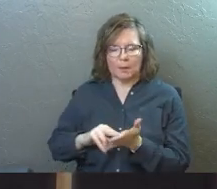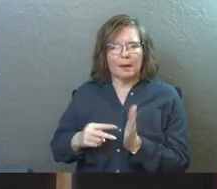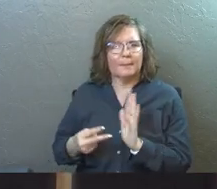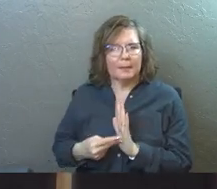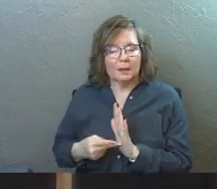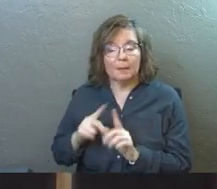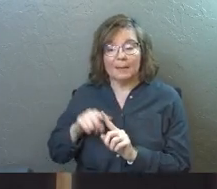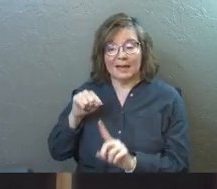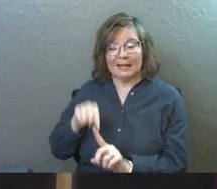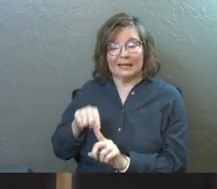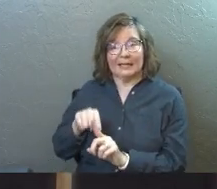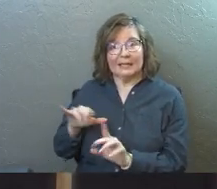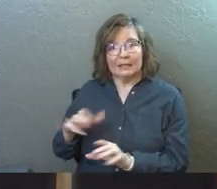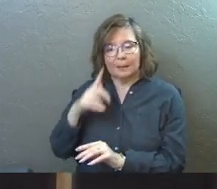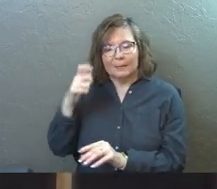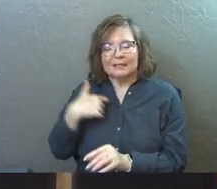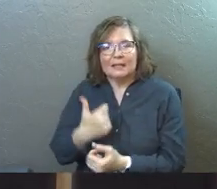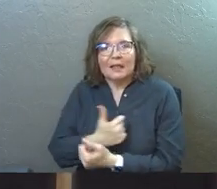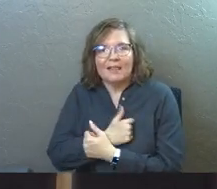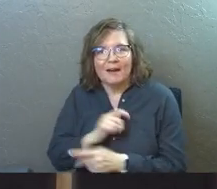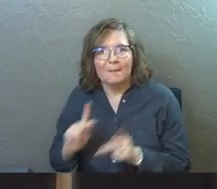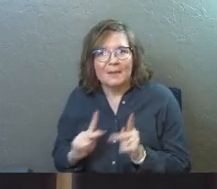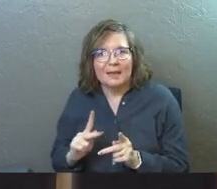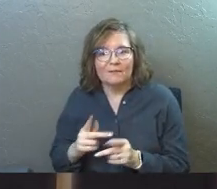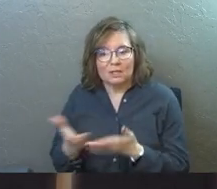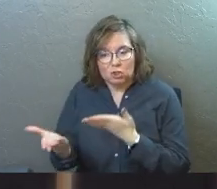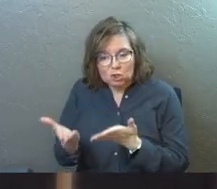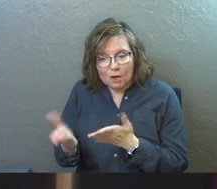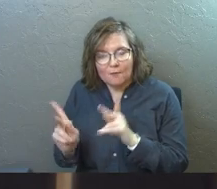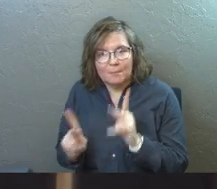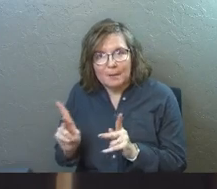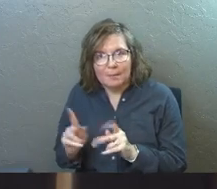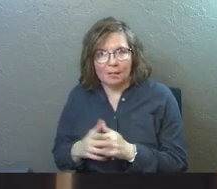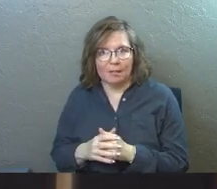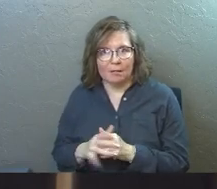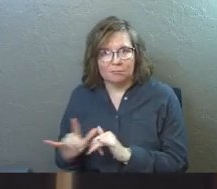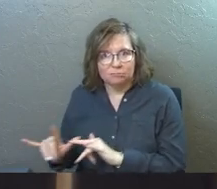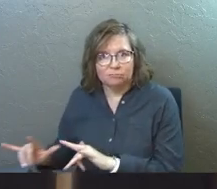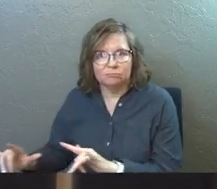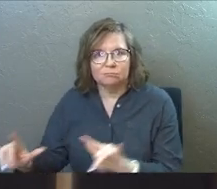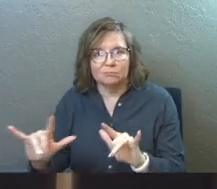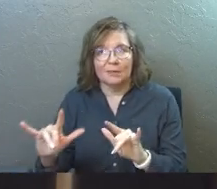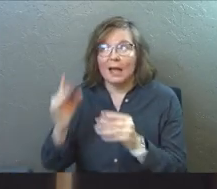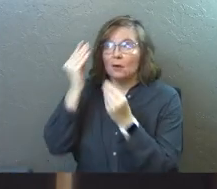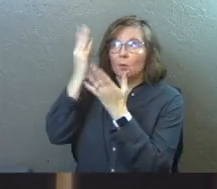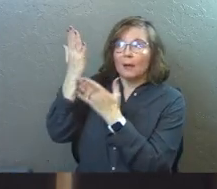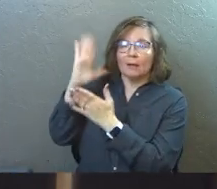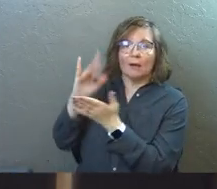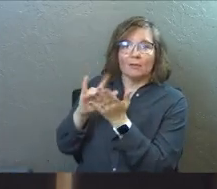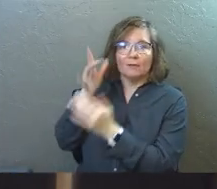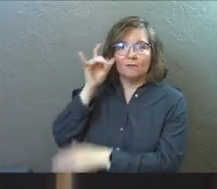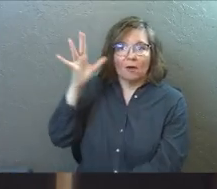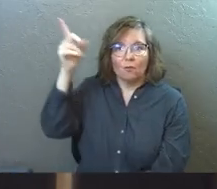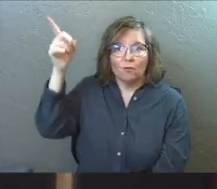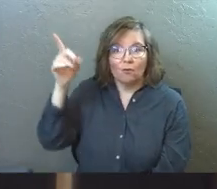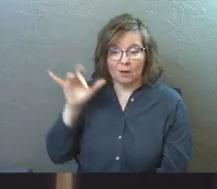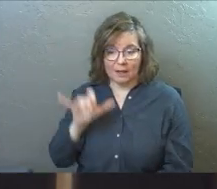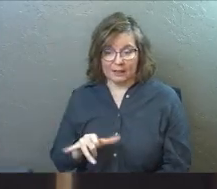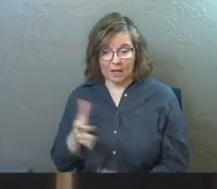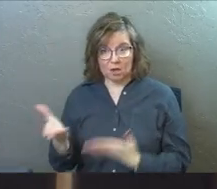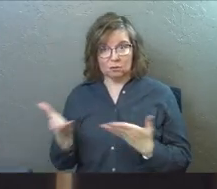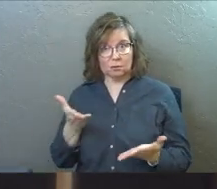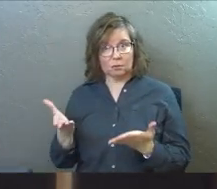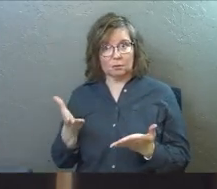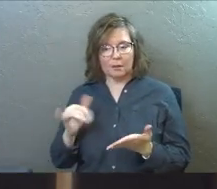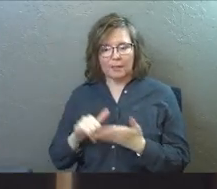that means. But he did it because he loved people. He served people and he obeyed God the Father. And that